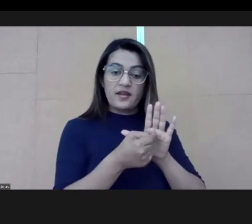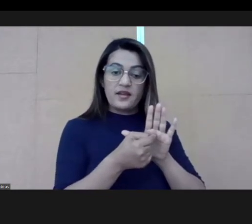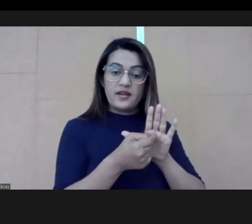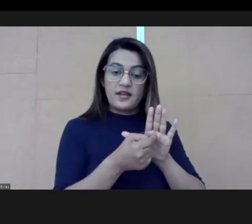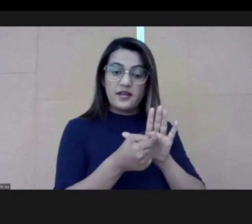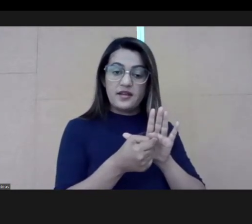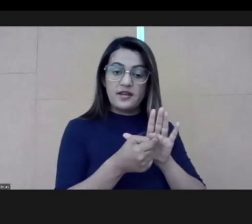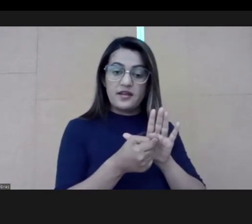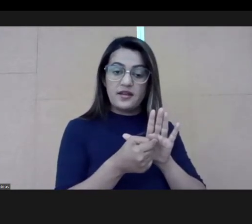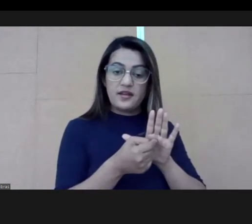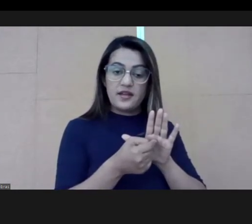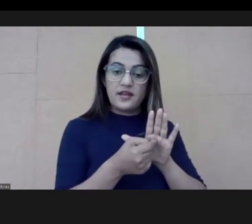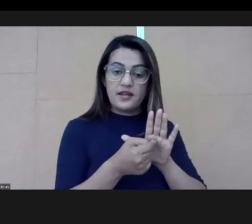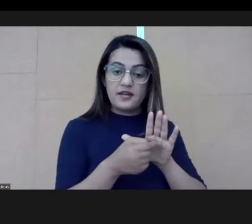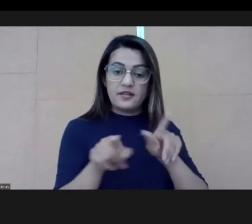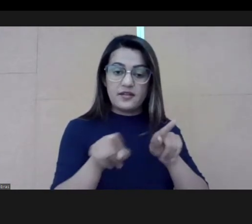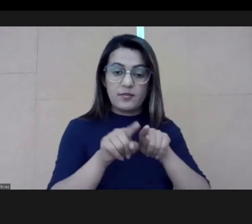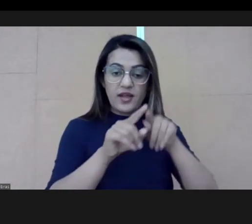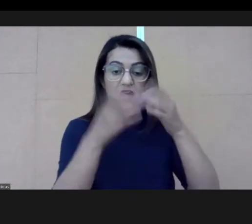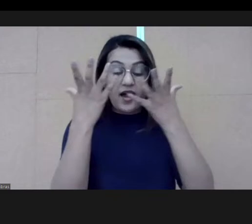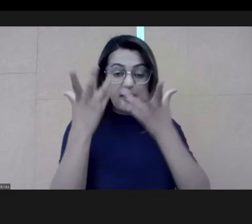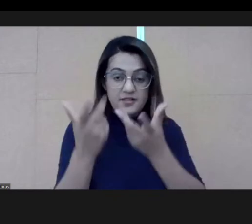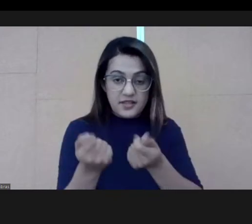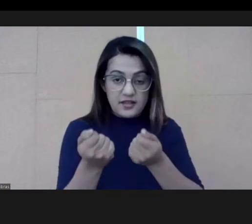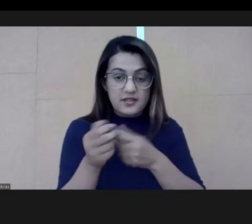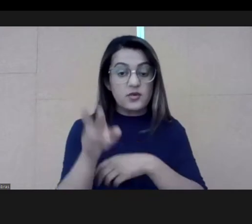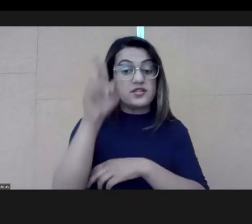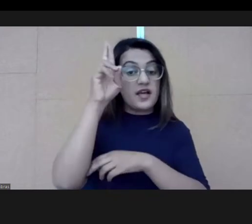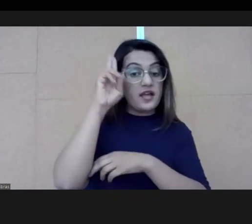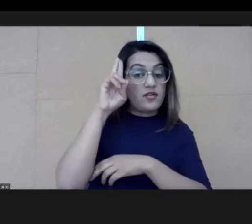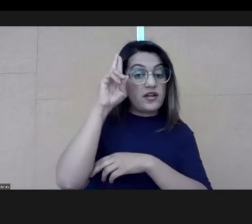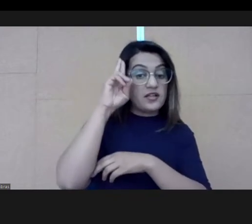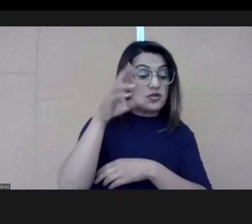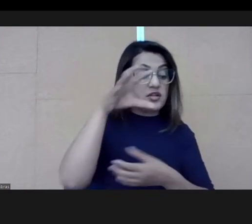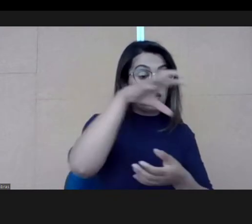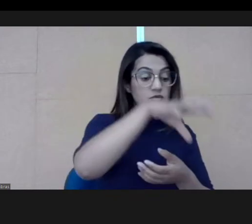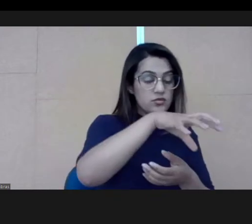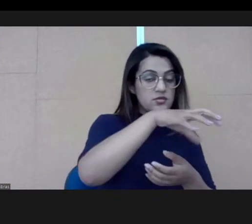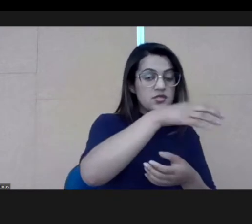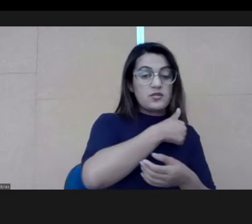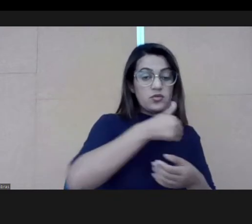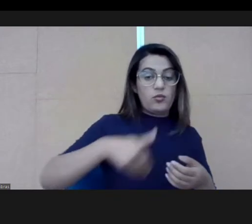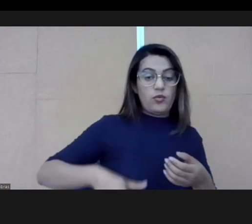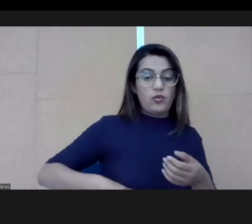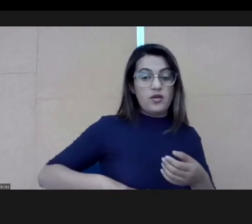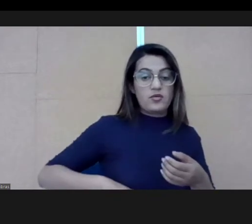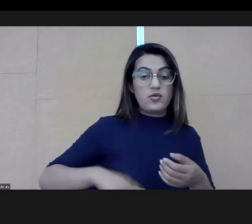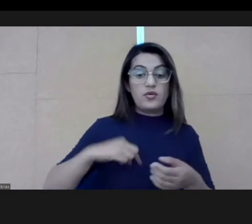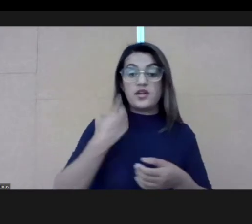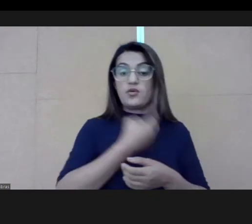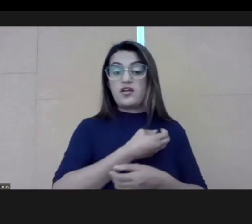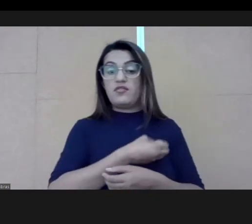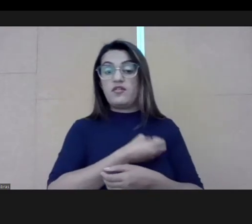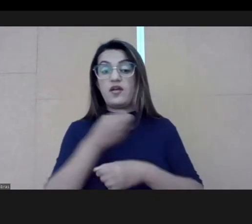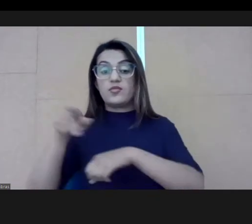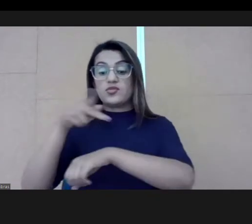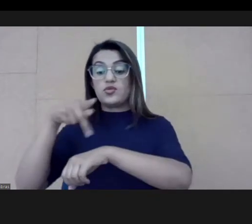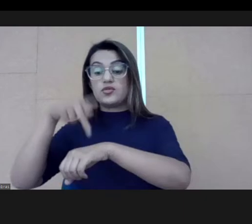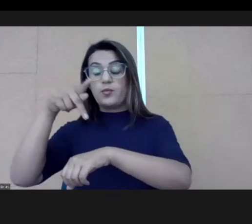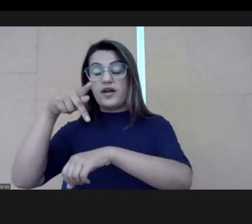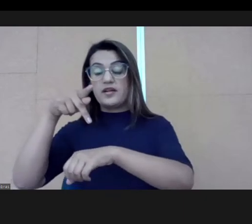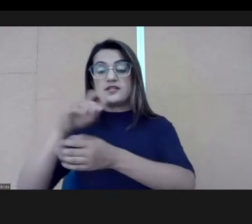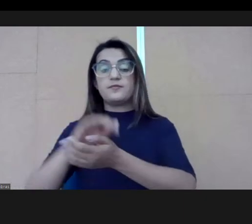important to have them to understand better the needs of our country. And